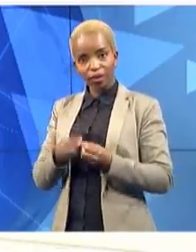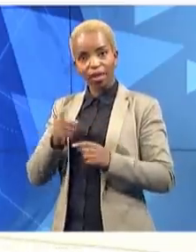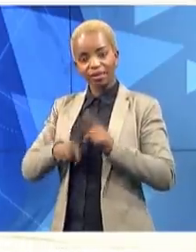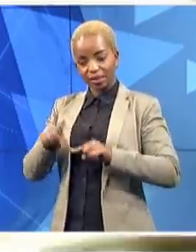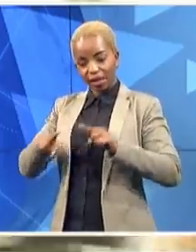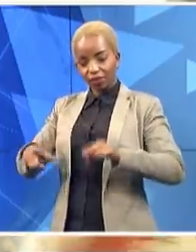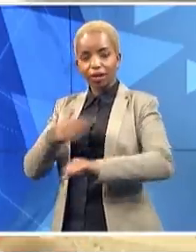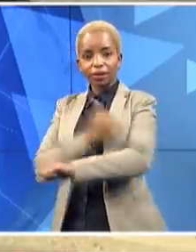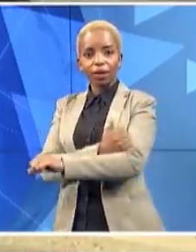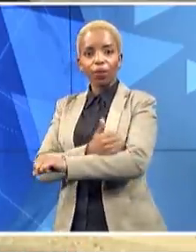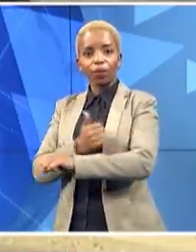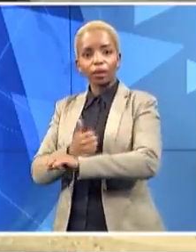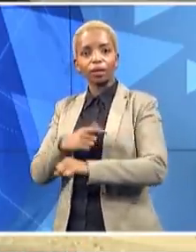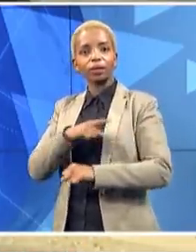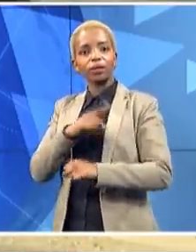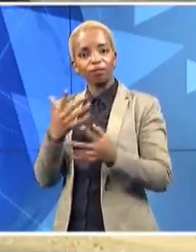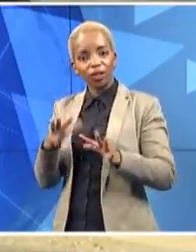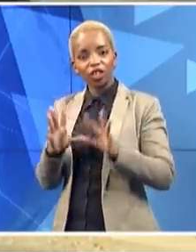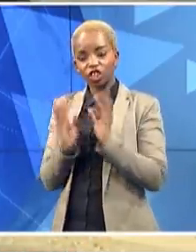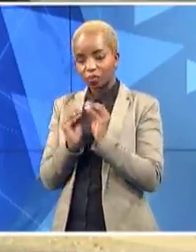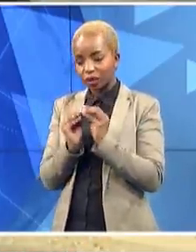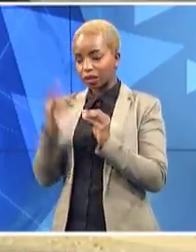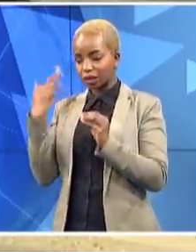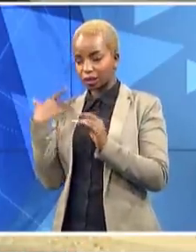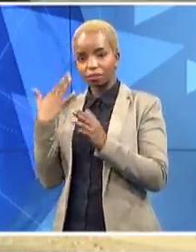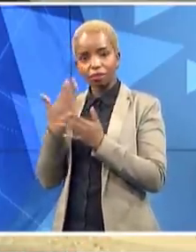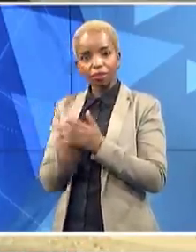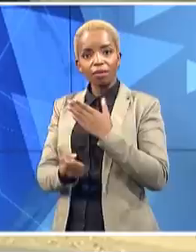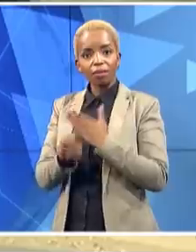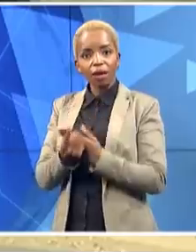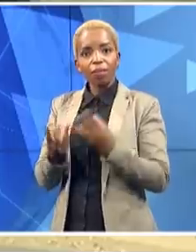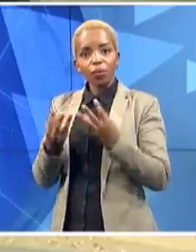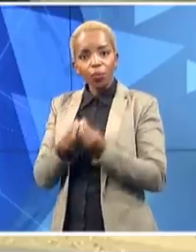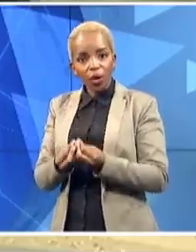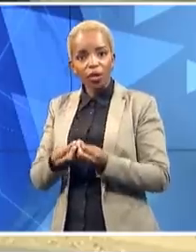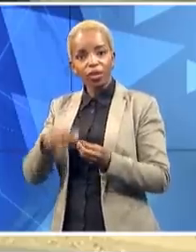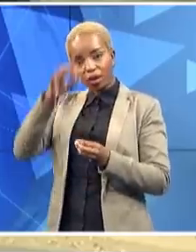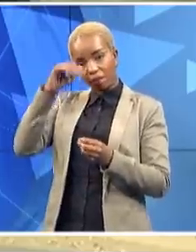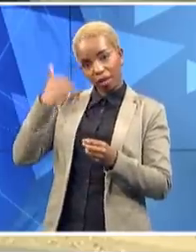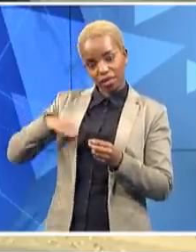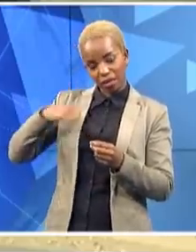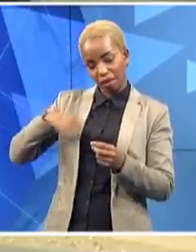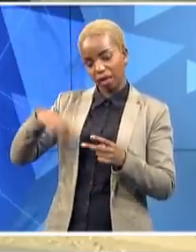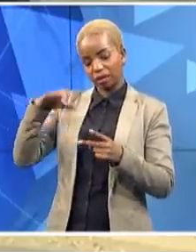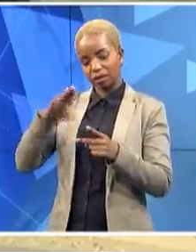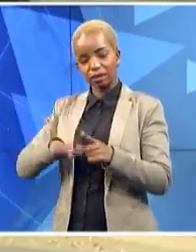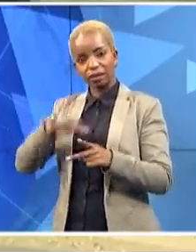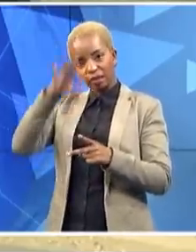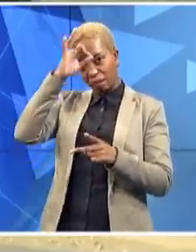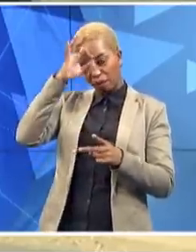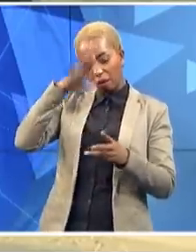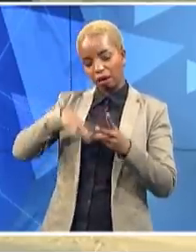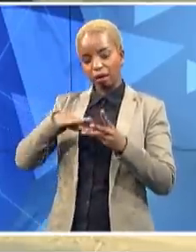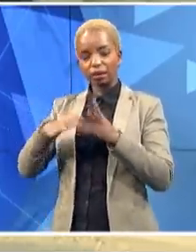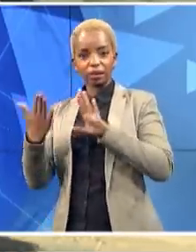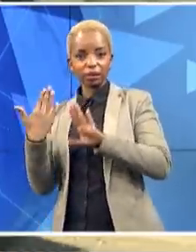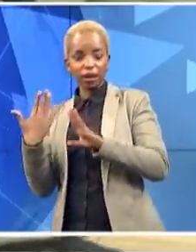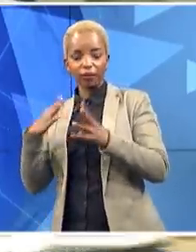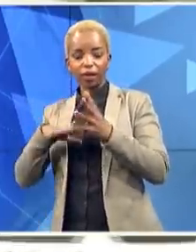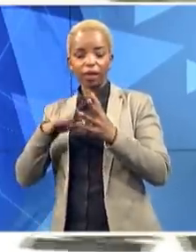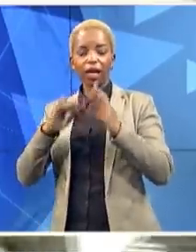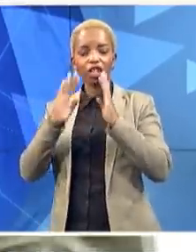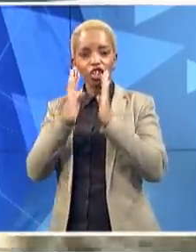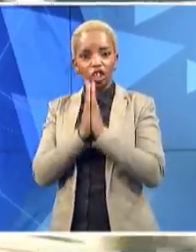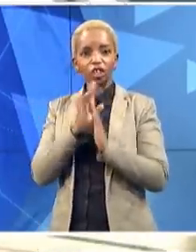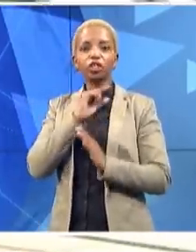municipality, with the police, with the traffics and also with the church ministers and also with the community leaders,